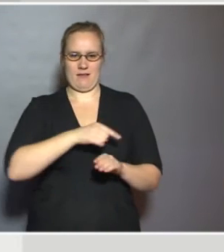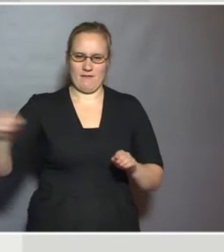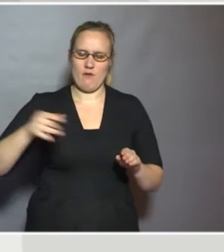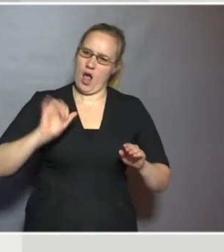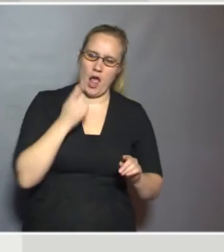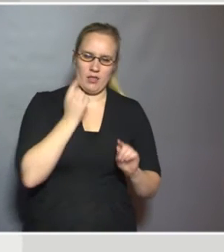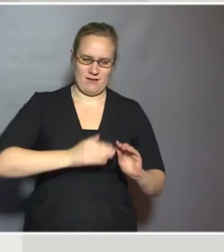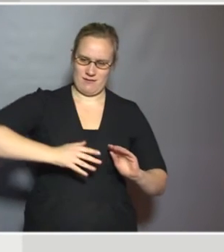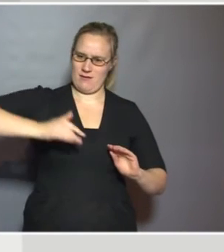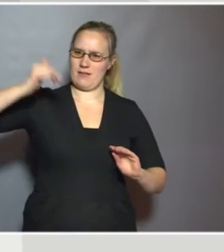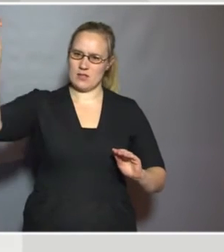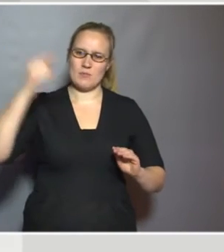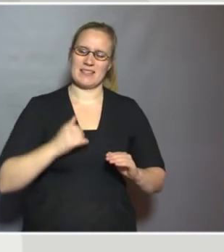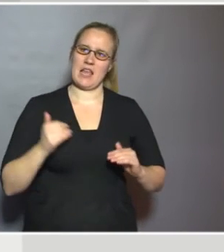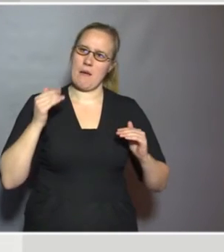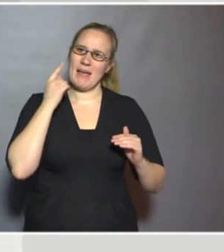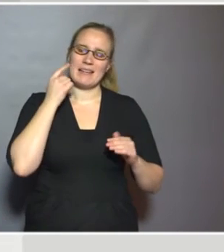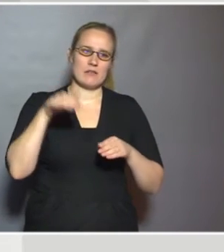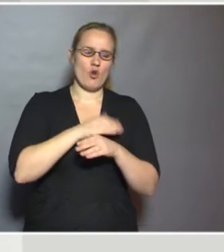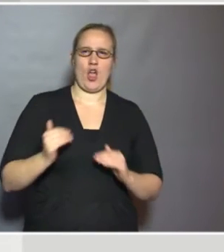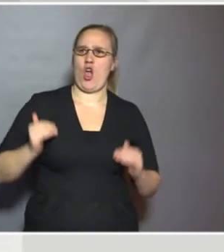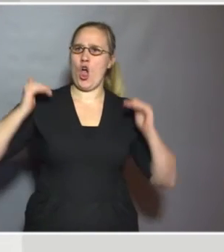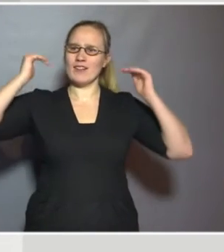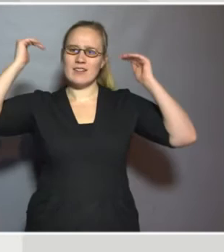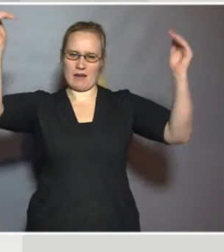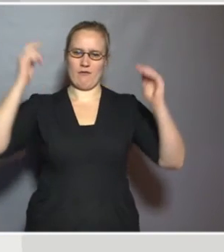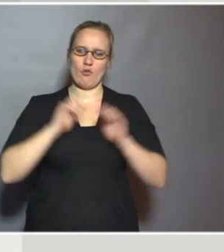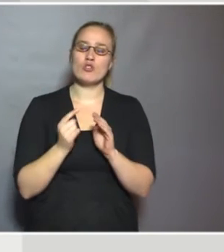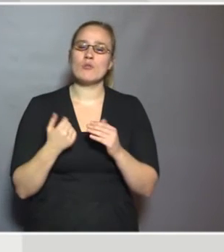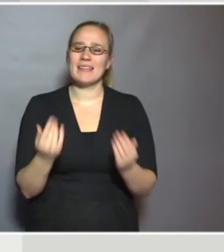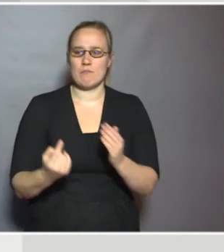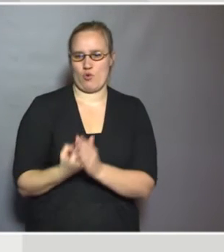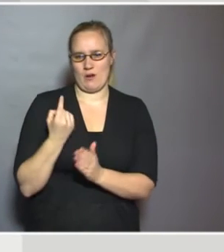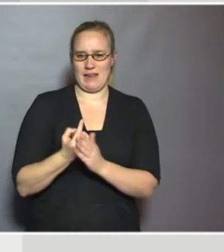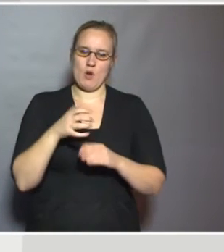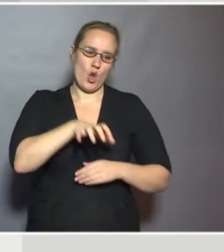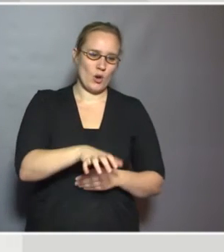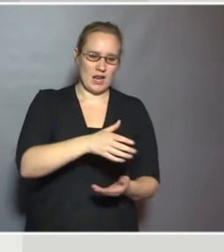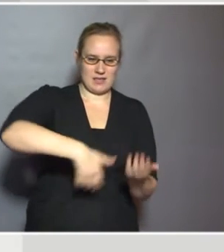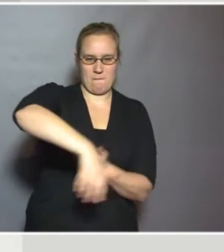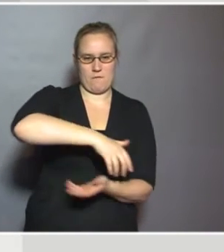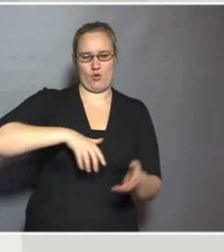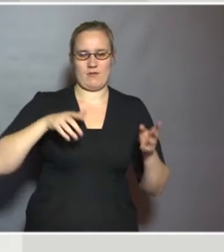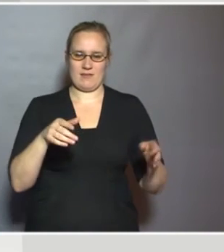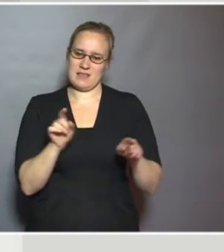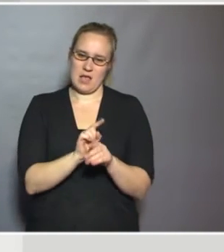are provided with meaningful, high quality educational opportunities in their local community alongside their friends and